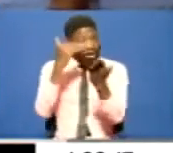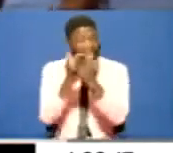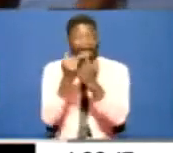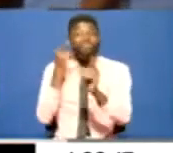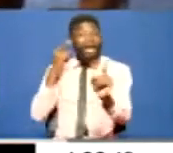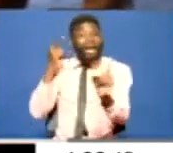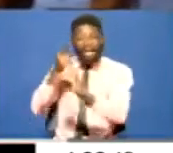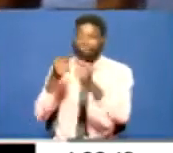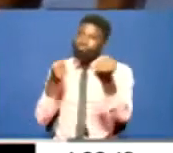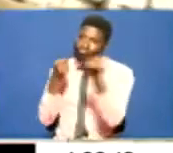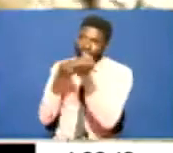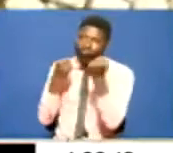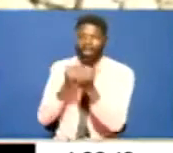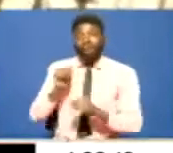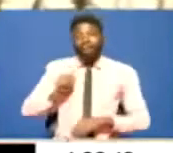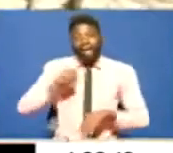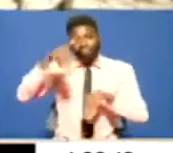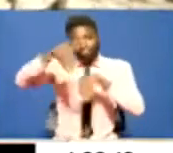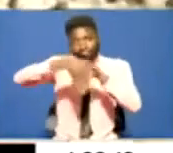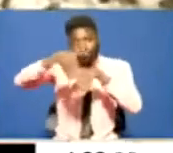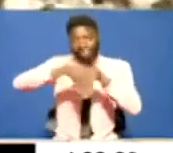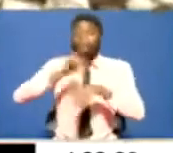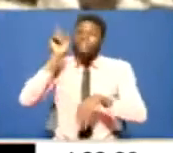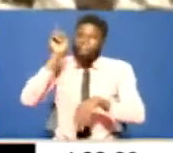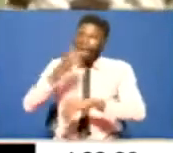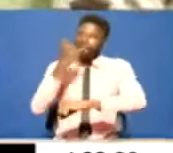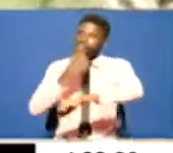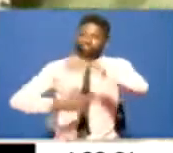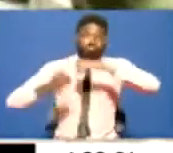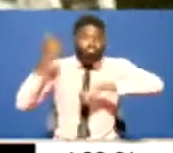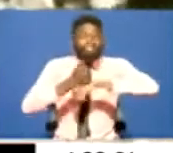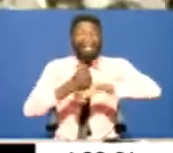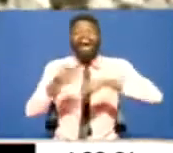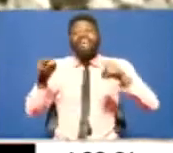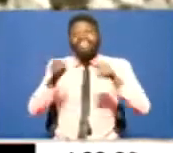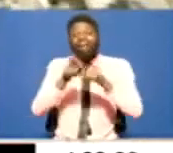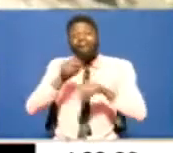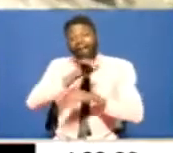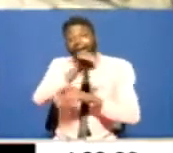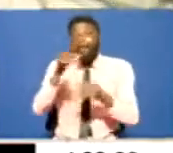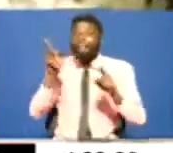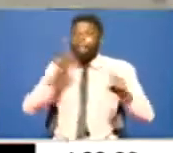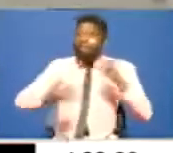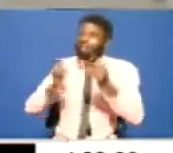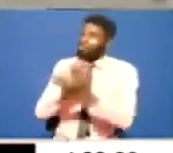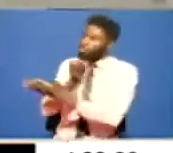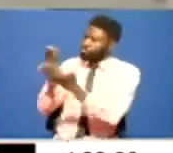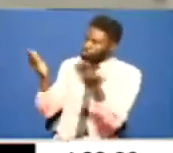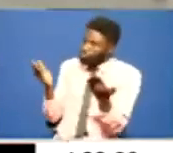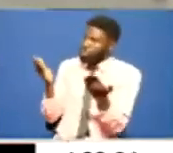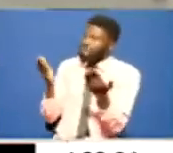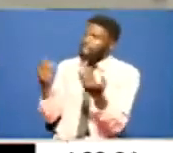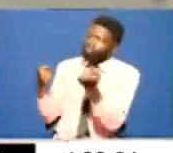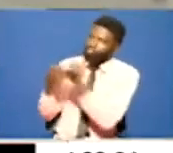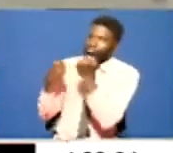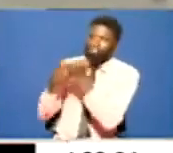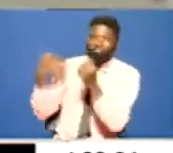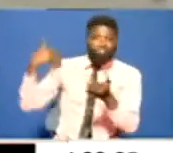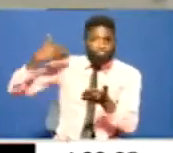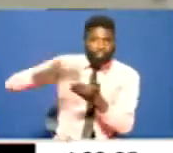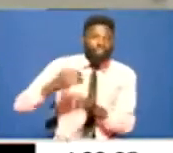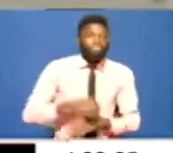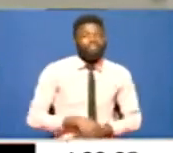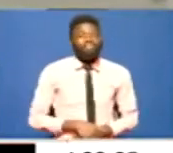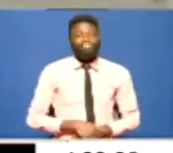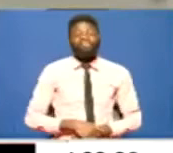sanitary towels should be brought in place, helling well wishes who have been of great assistance. They're using big numbers.